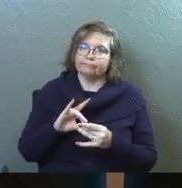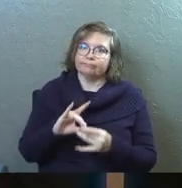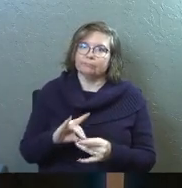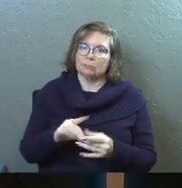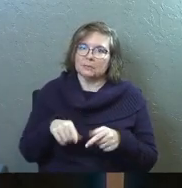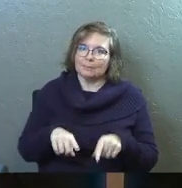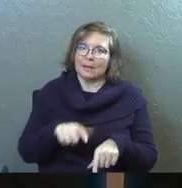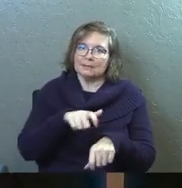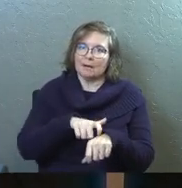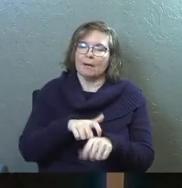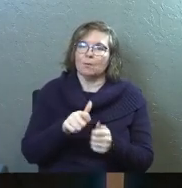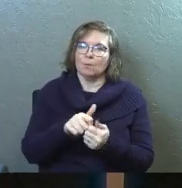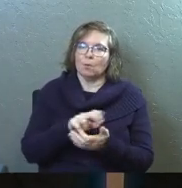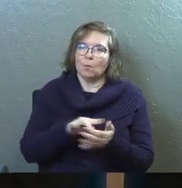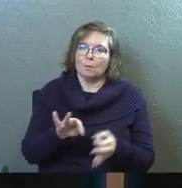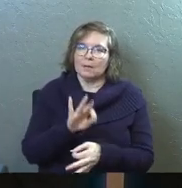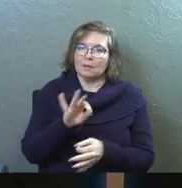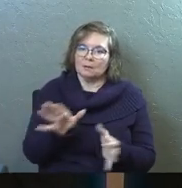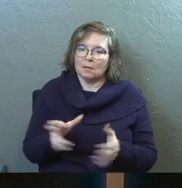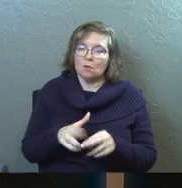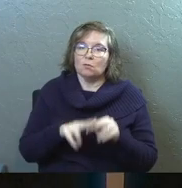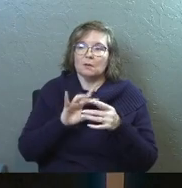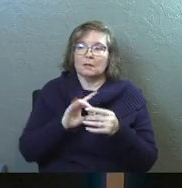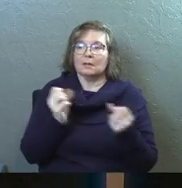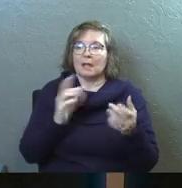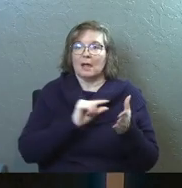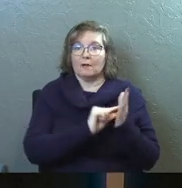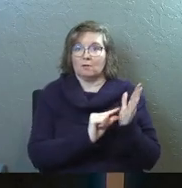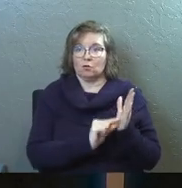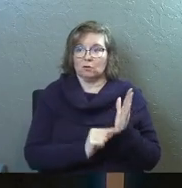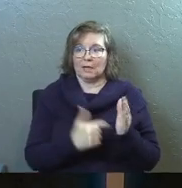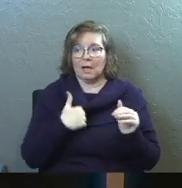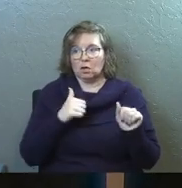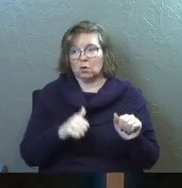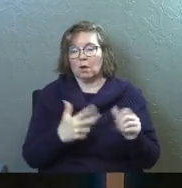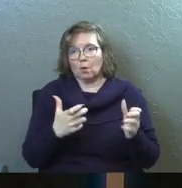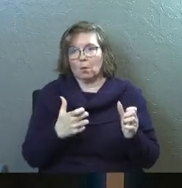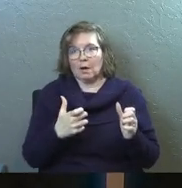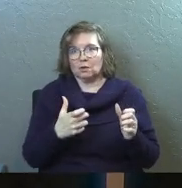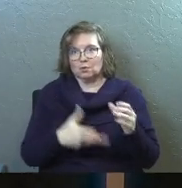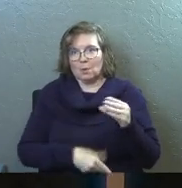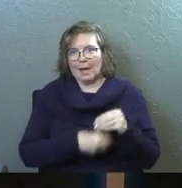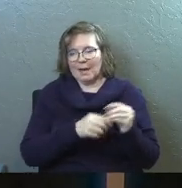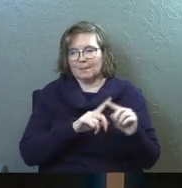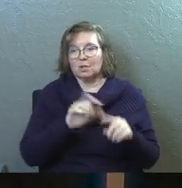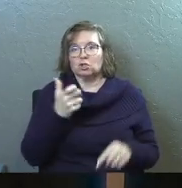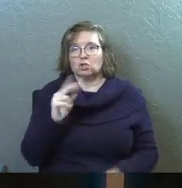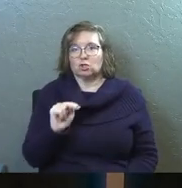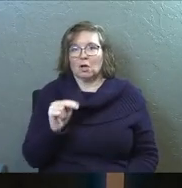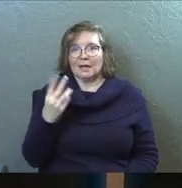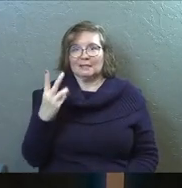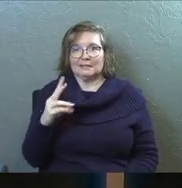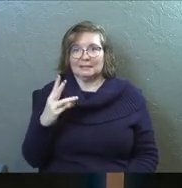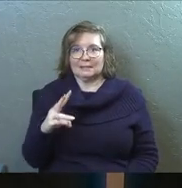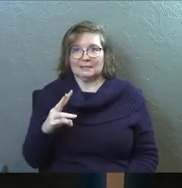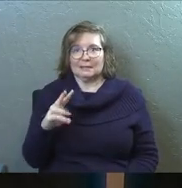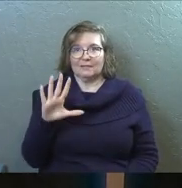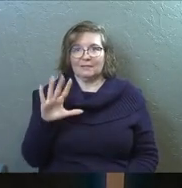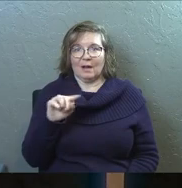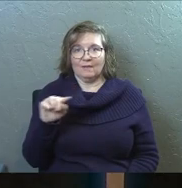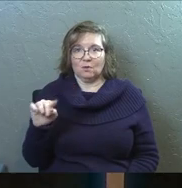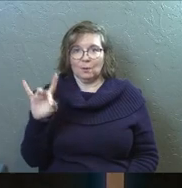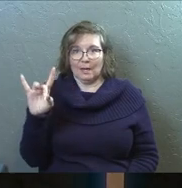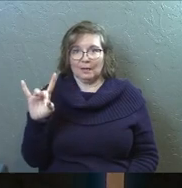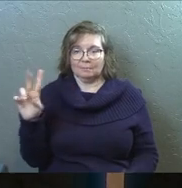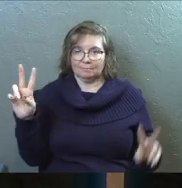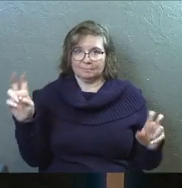time and build that relationship. There's a lot of verses that I could have or wanted to throw in here, but John chapter 16, 5 through 8, this